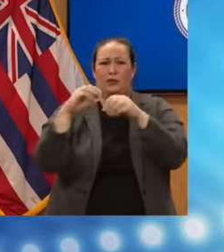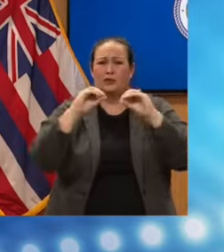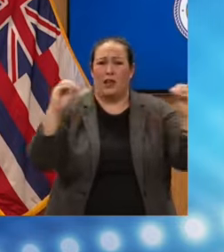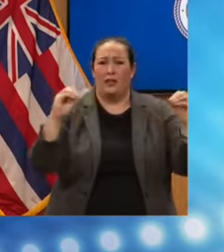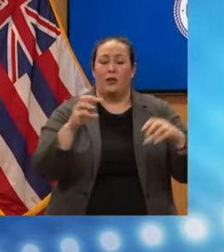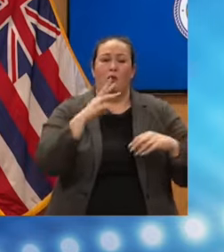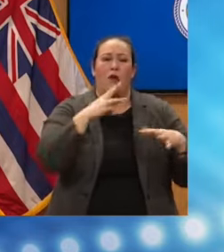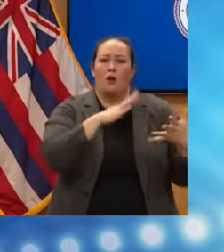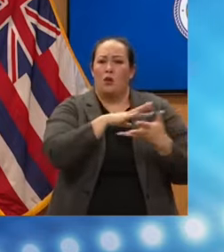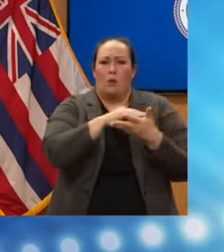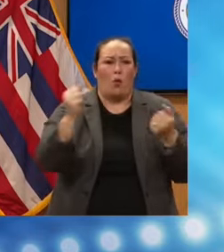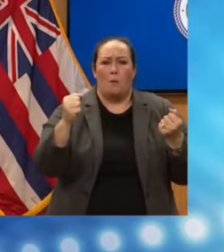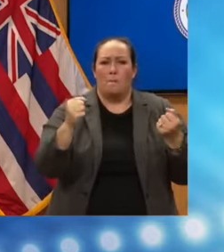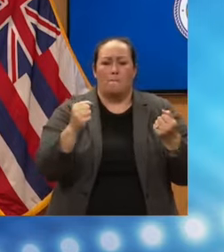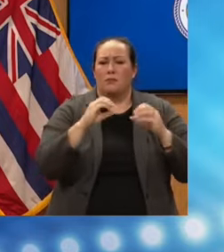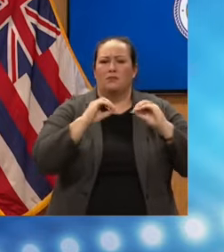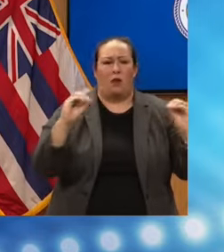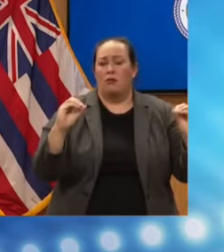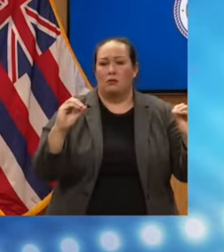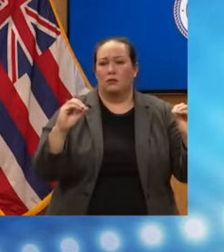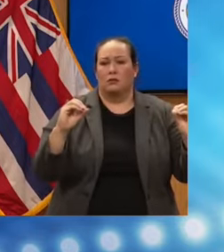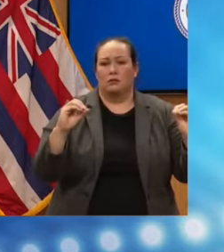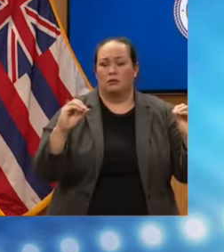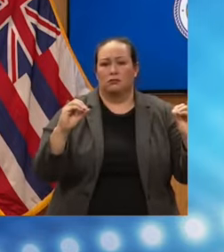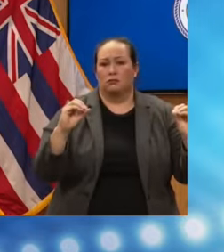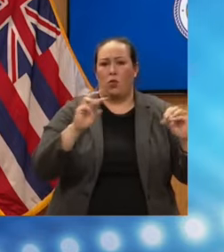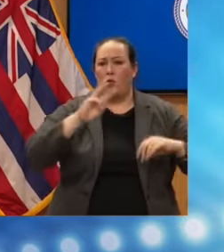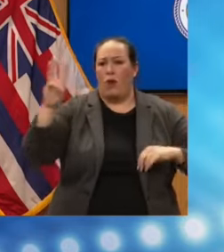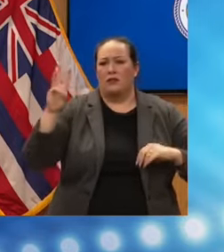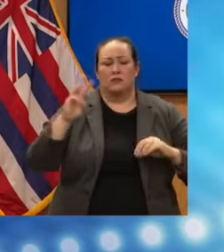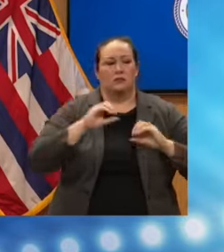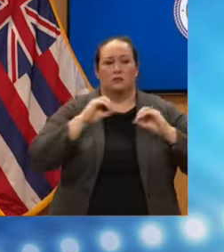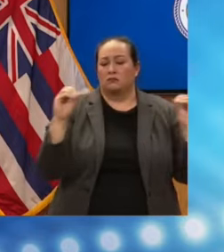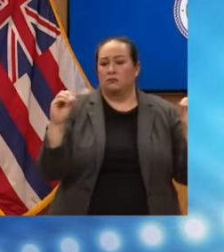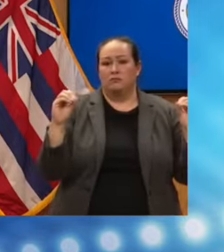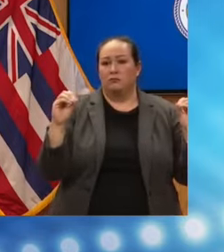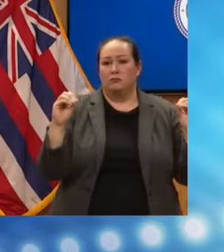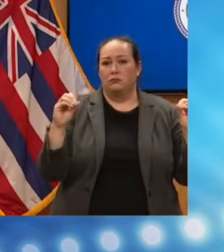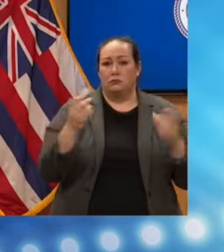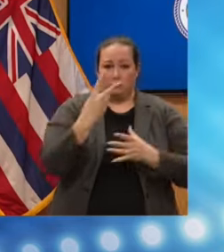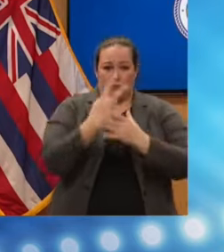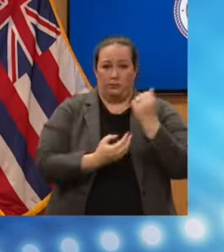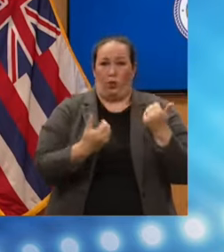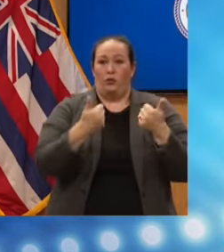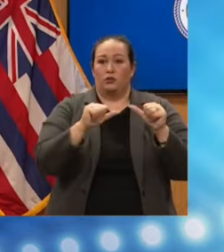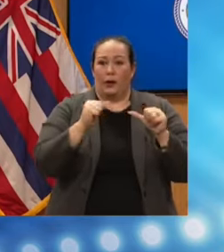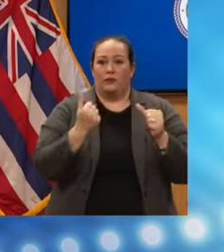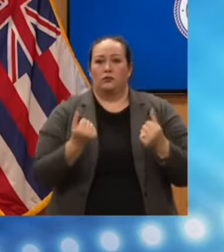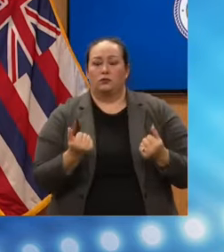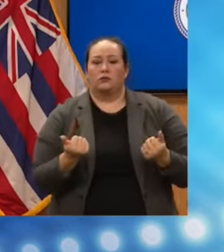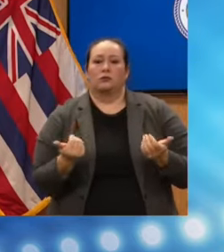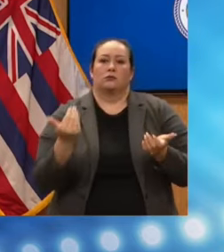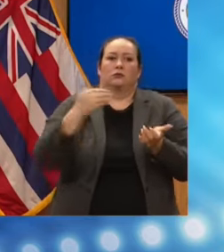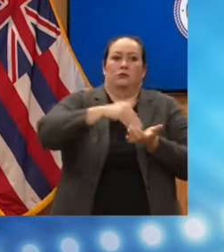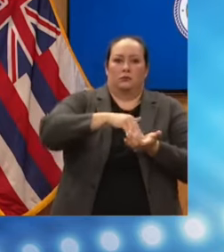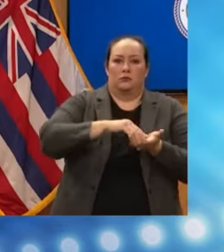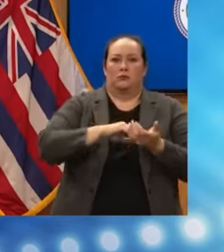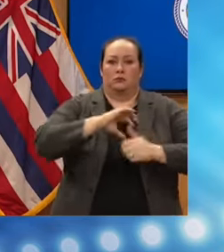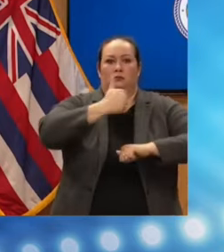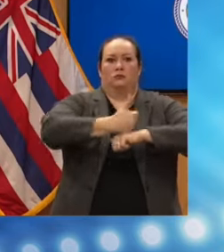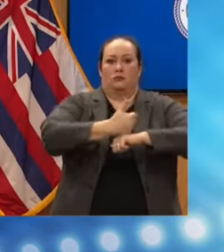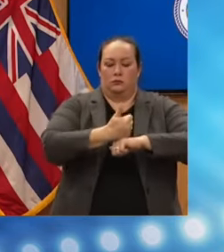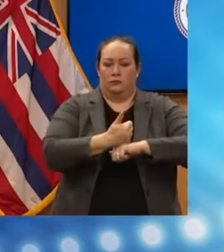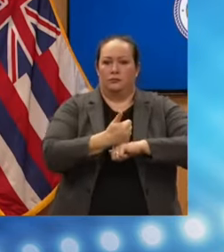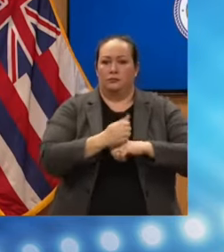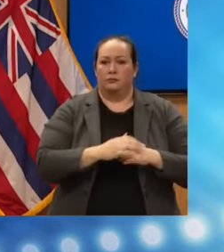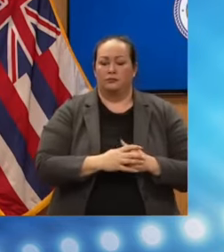back on the west side either. So those are both things we're trying to restore as well. We also want